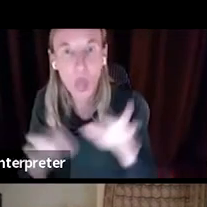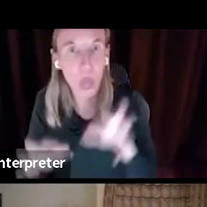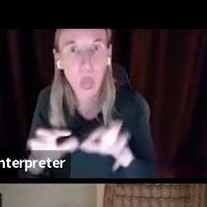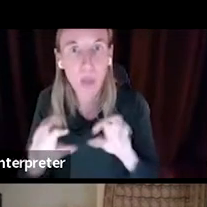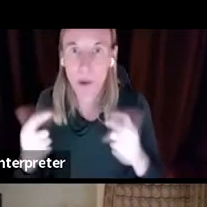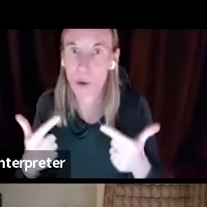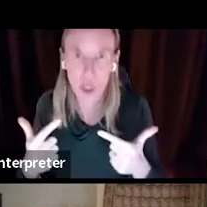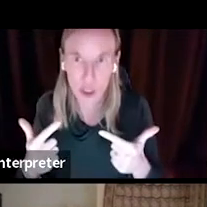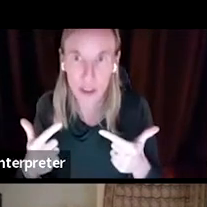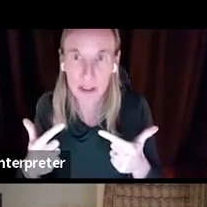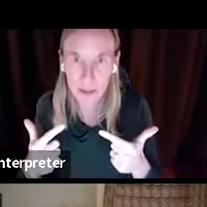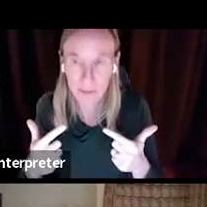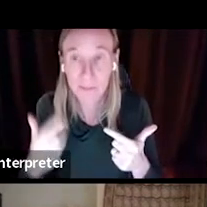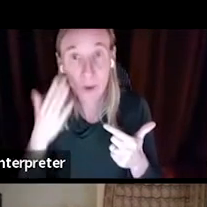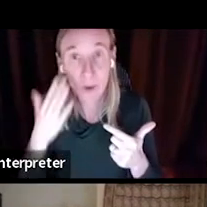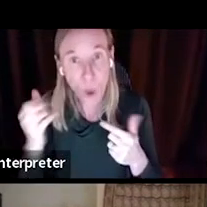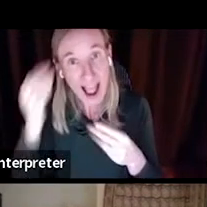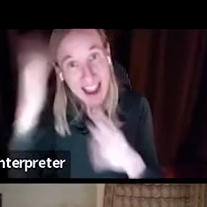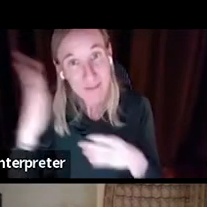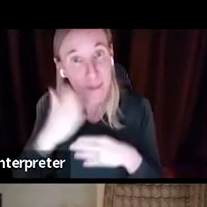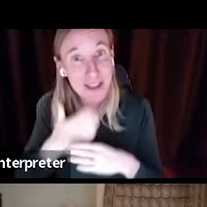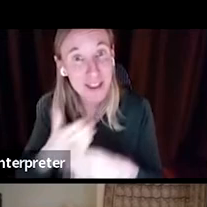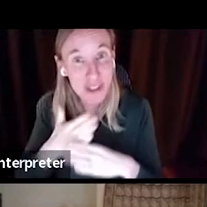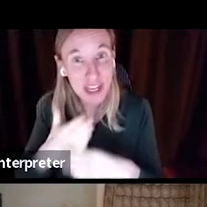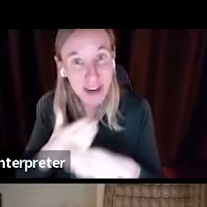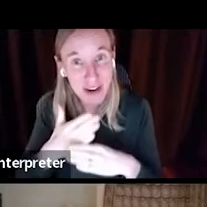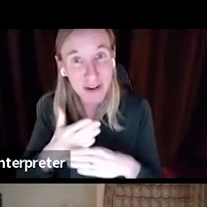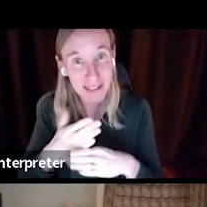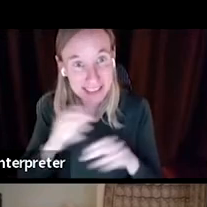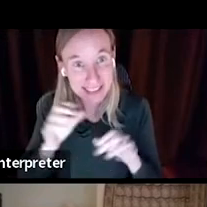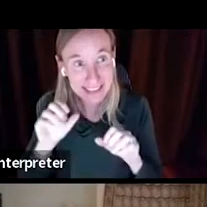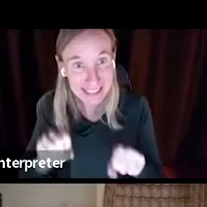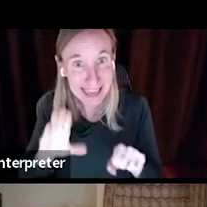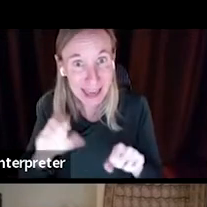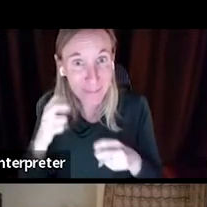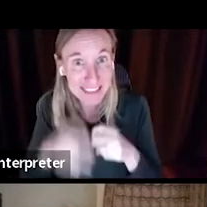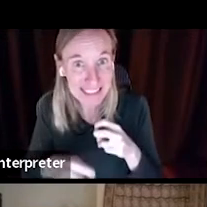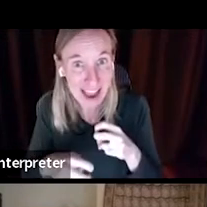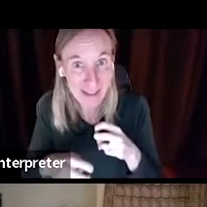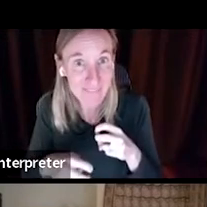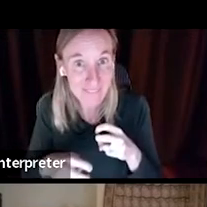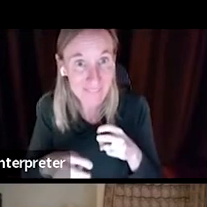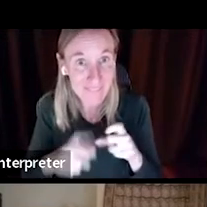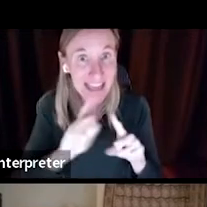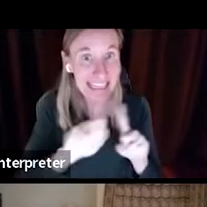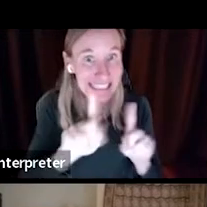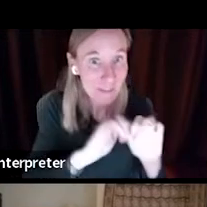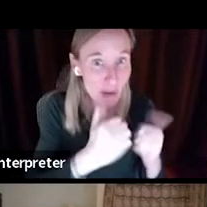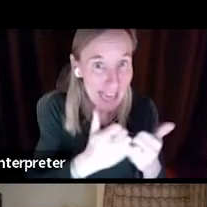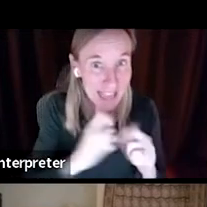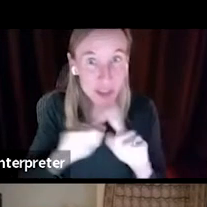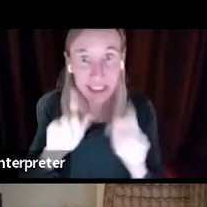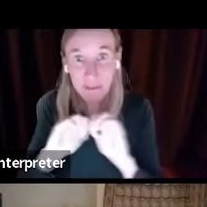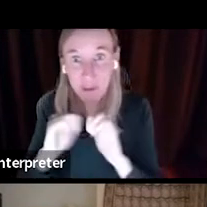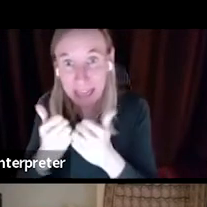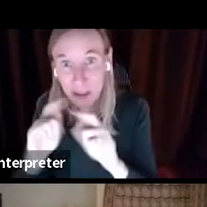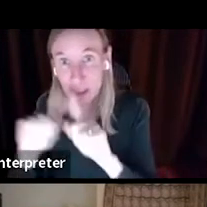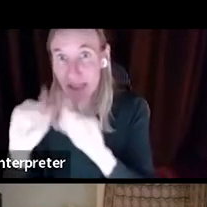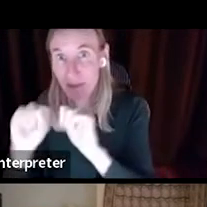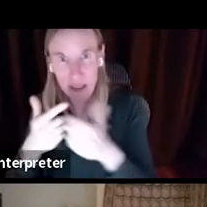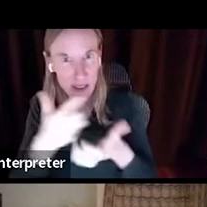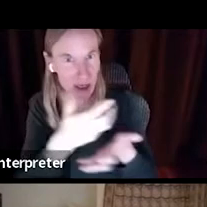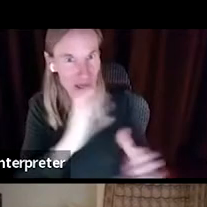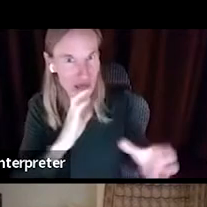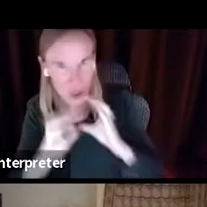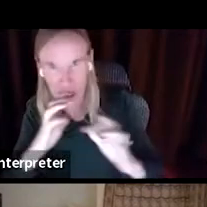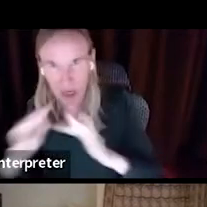information sharing can sometimes be tough across different agencies or branches. There